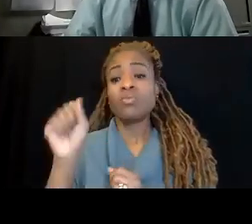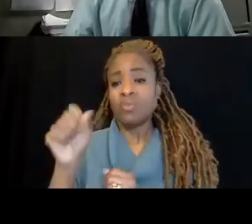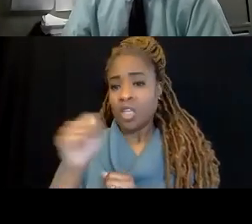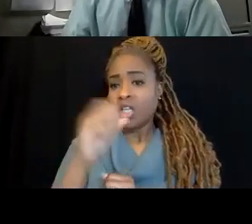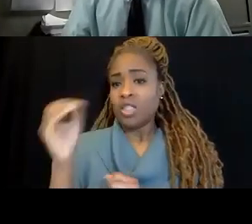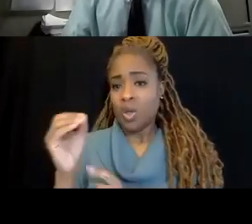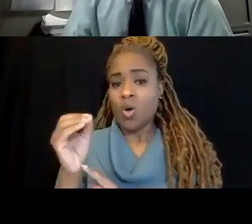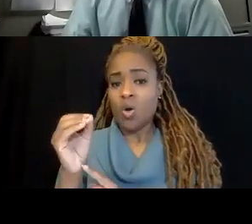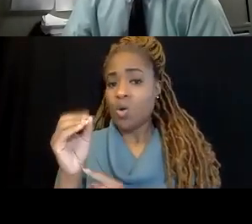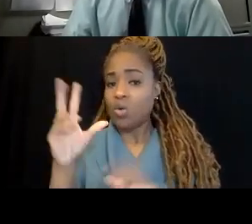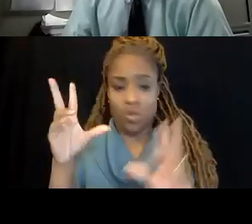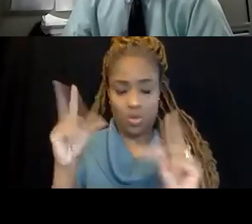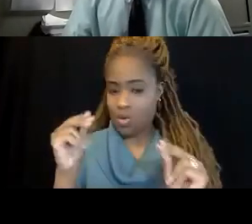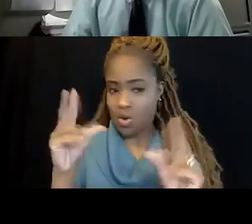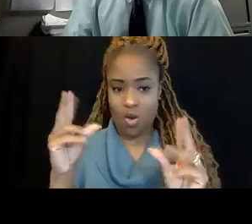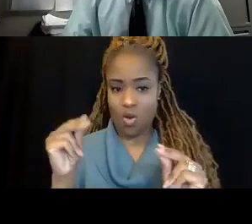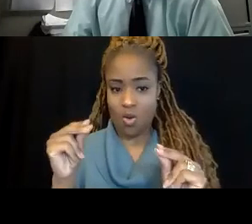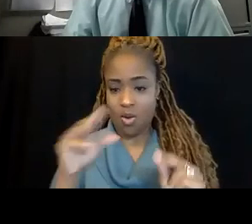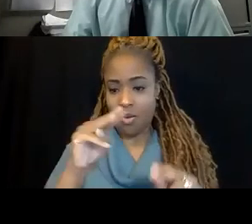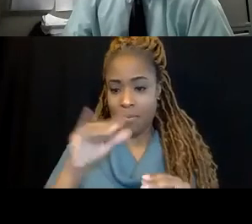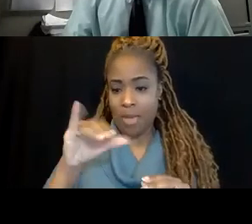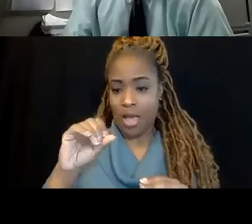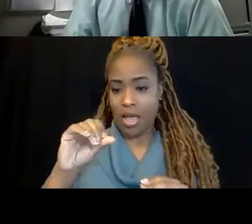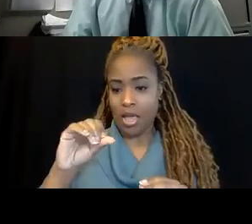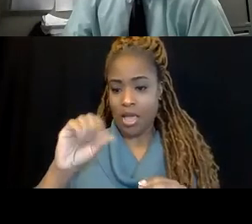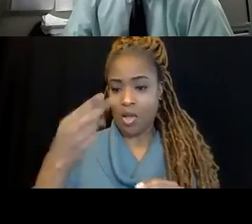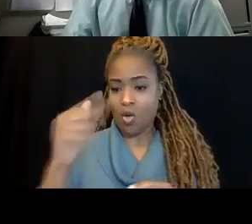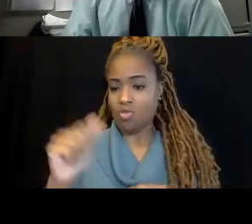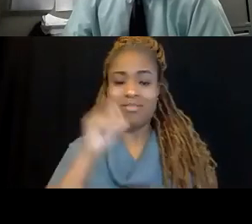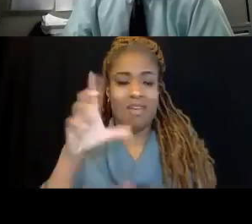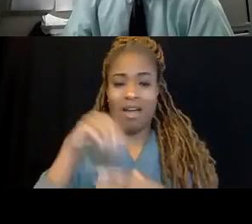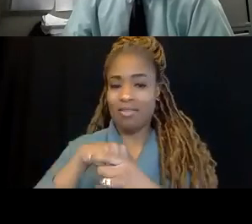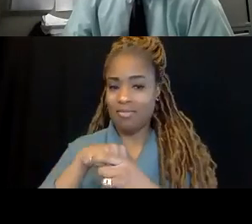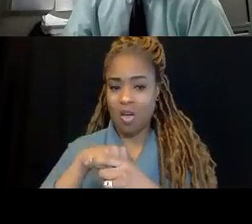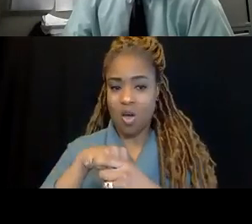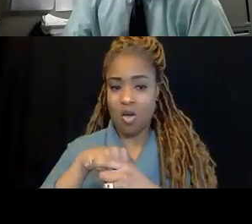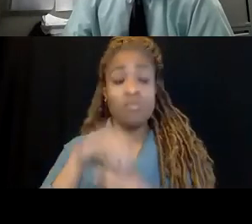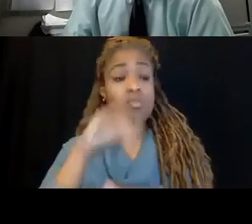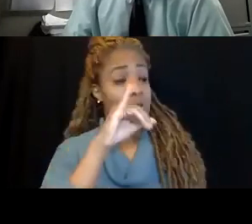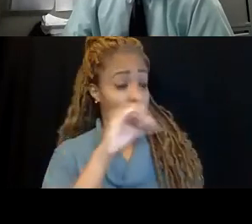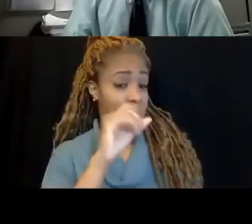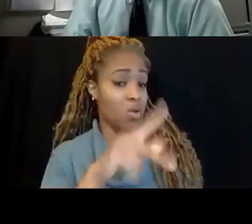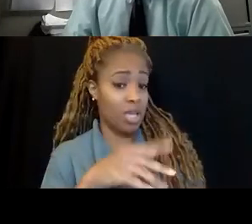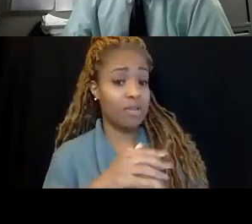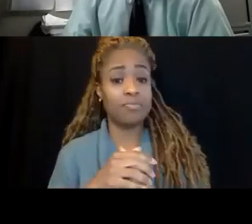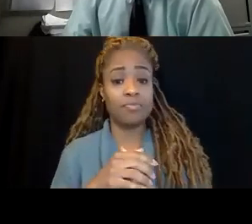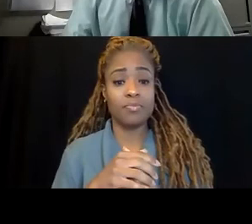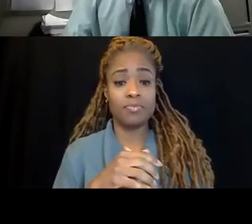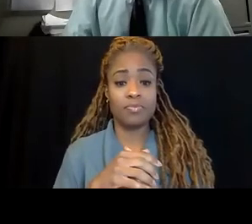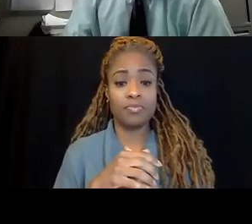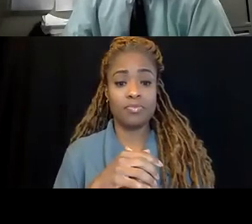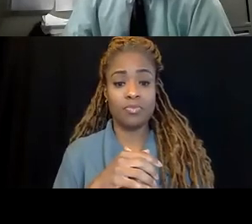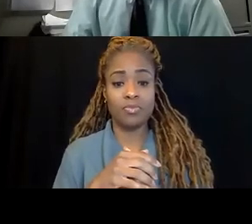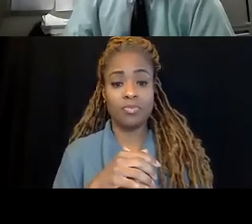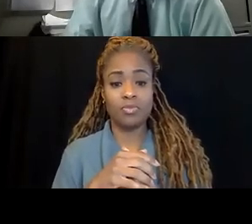So, no. MIOSHA is not involved. Okay. In that, we're